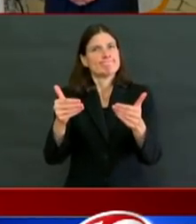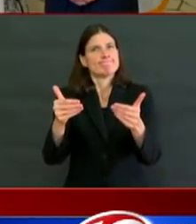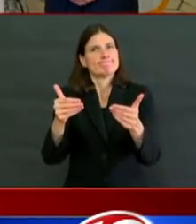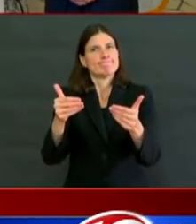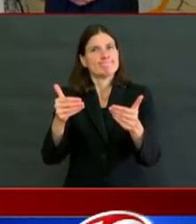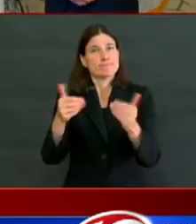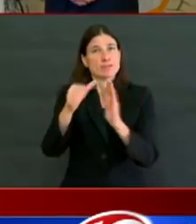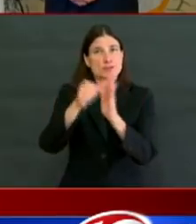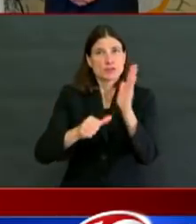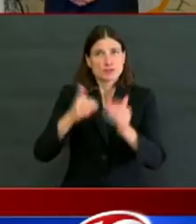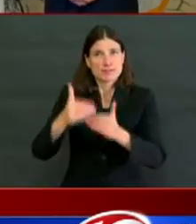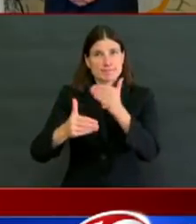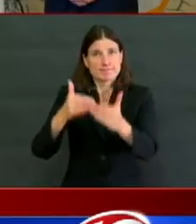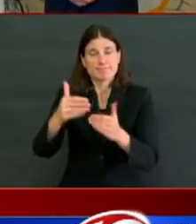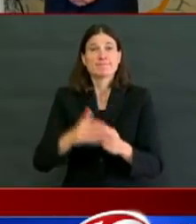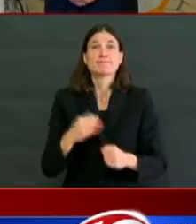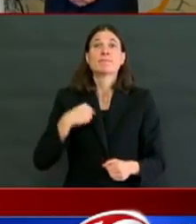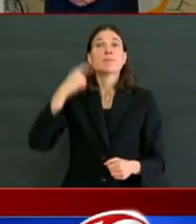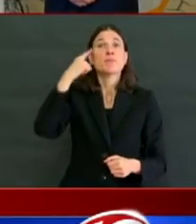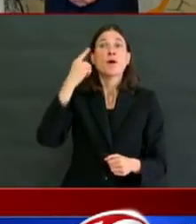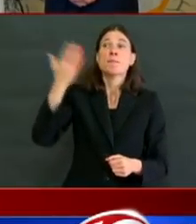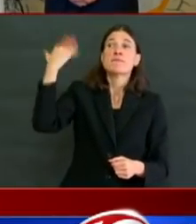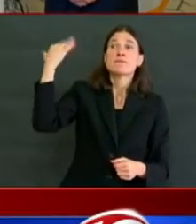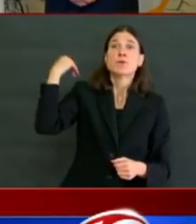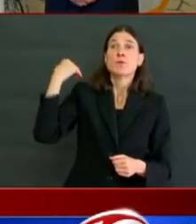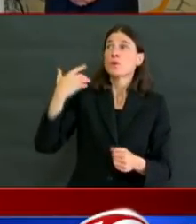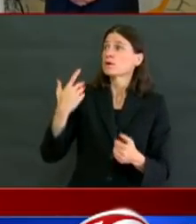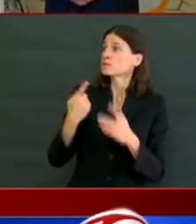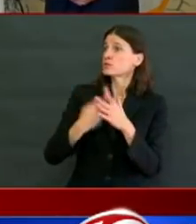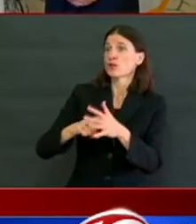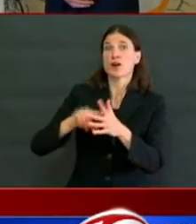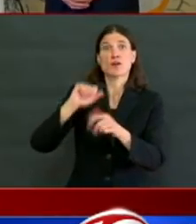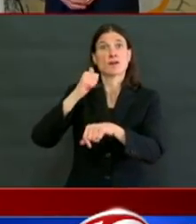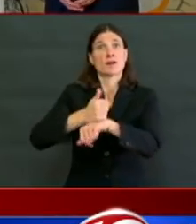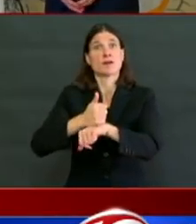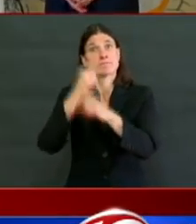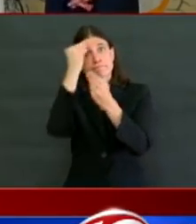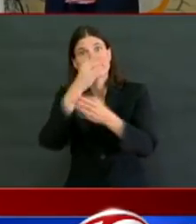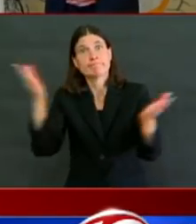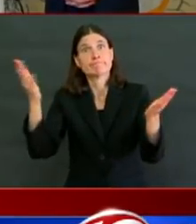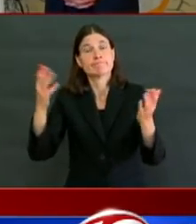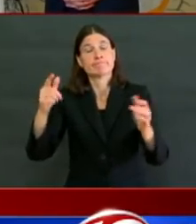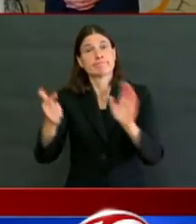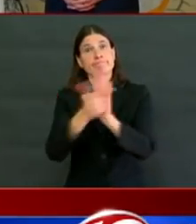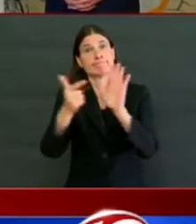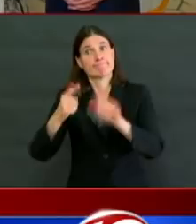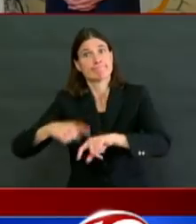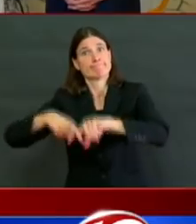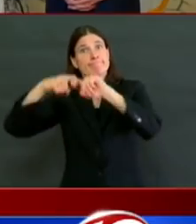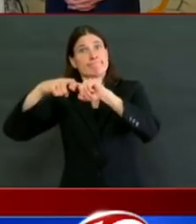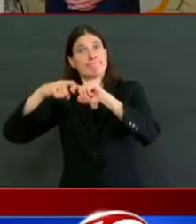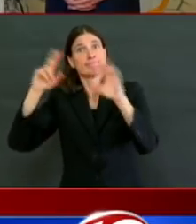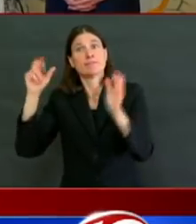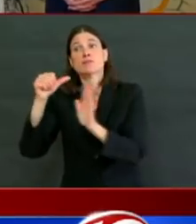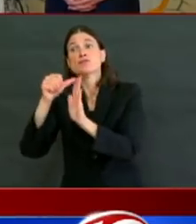April, I'm sorry we had to do this and I realize it's been incredibly difficult for you.